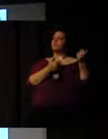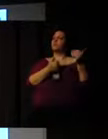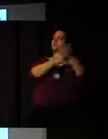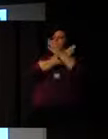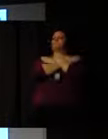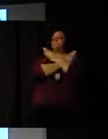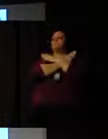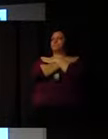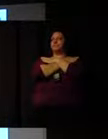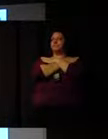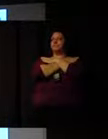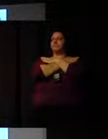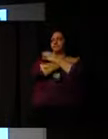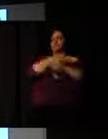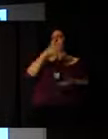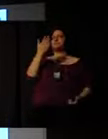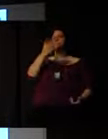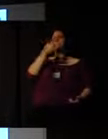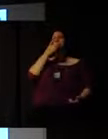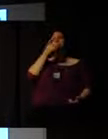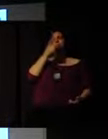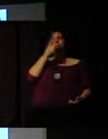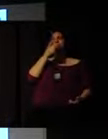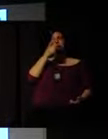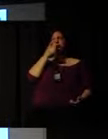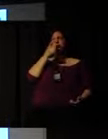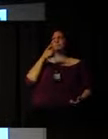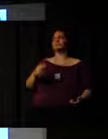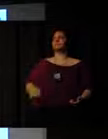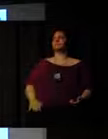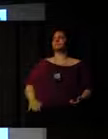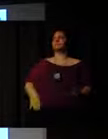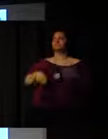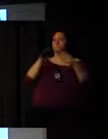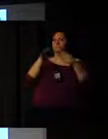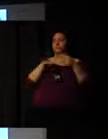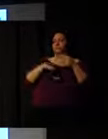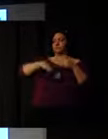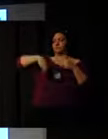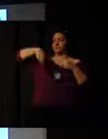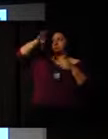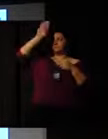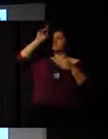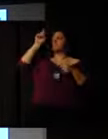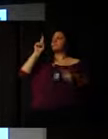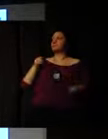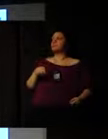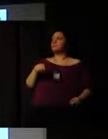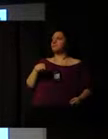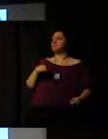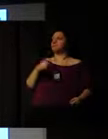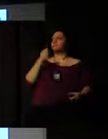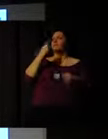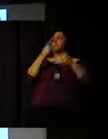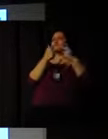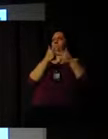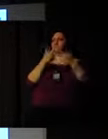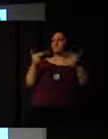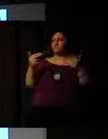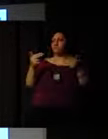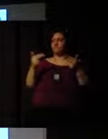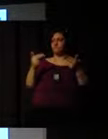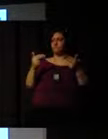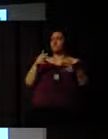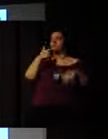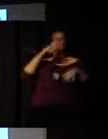So let's look at the top-down approach. This is some of the value that they bring. Sometimes